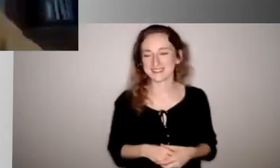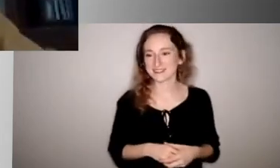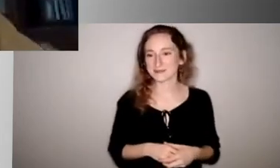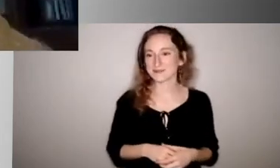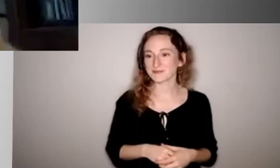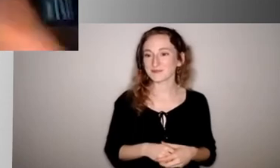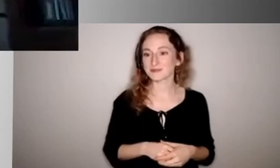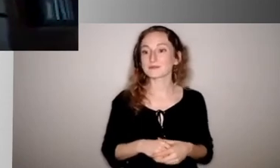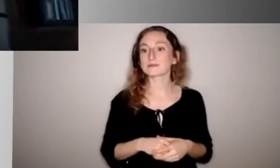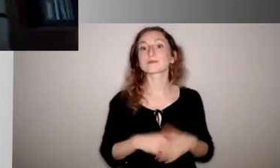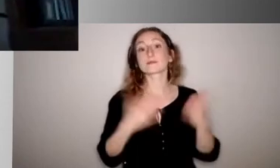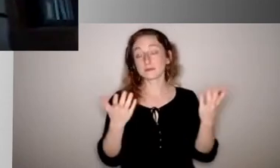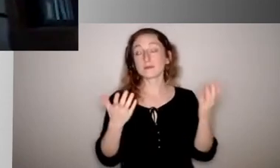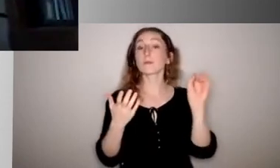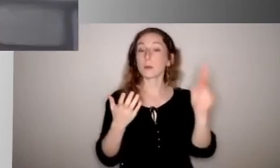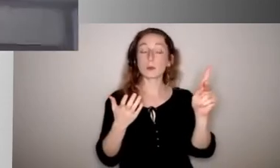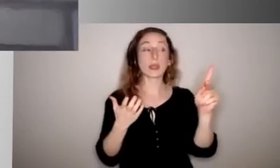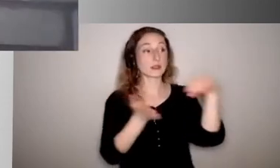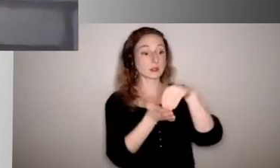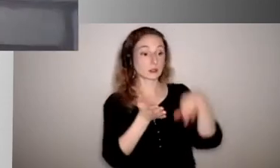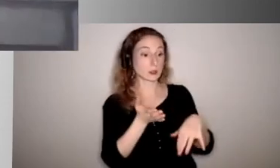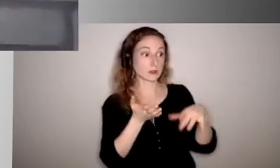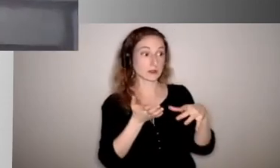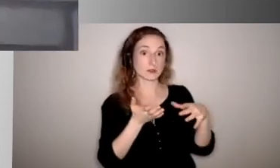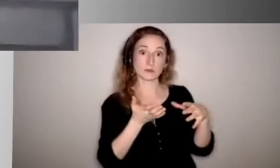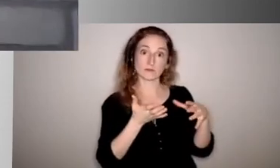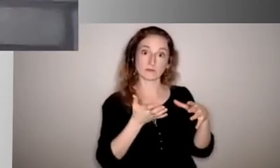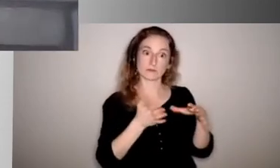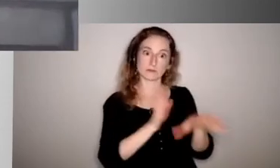the students who will not return to school, be remotely learning,